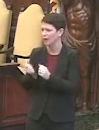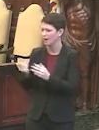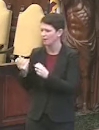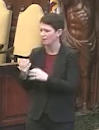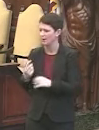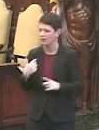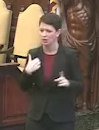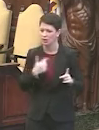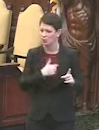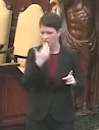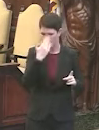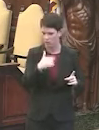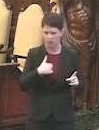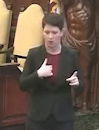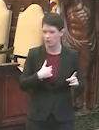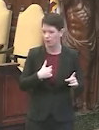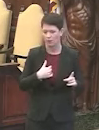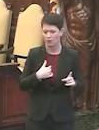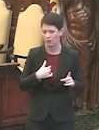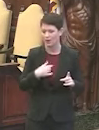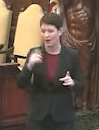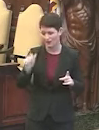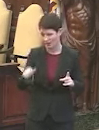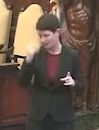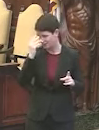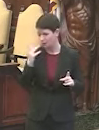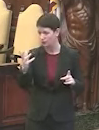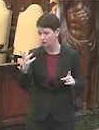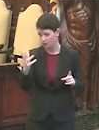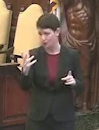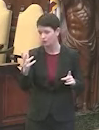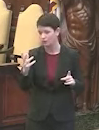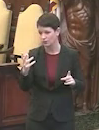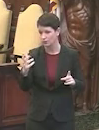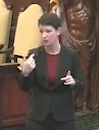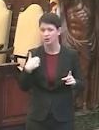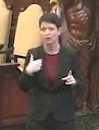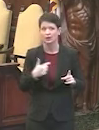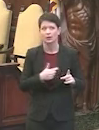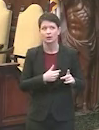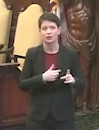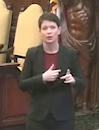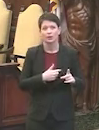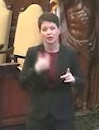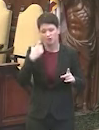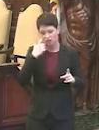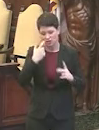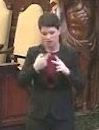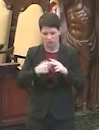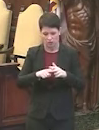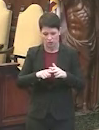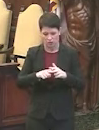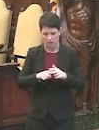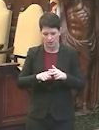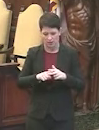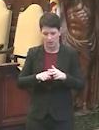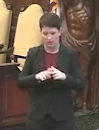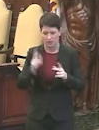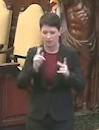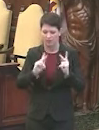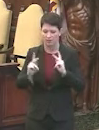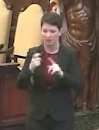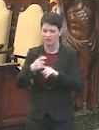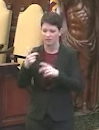We don't. I can say that we just started inviting people from that vaccine